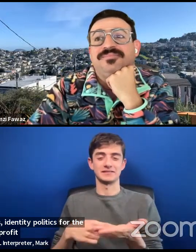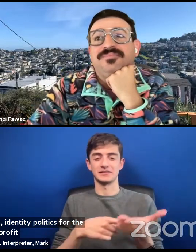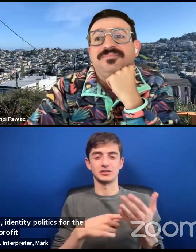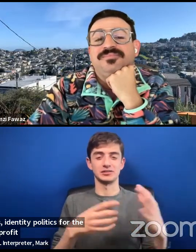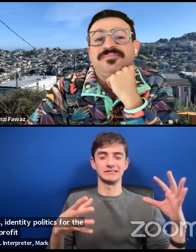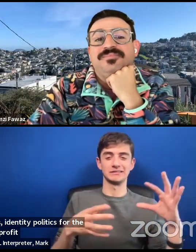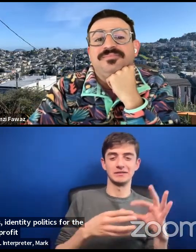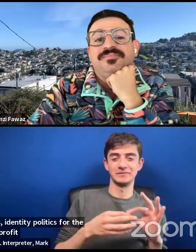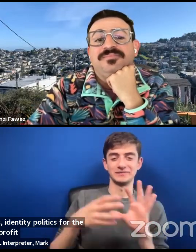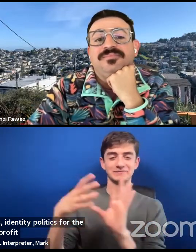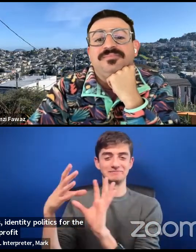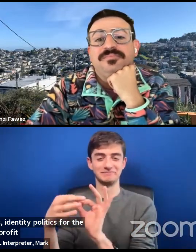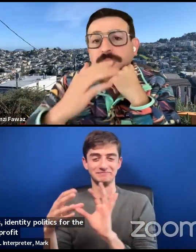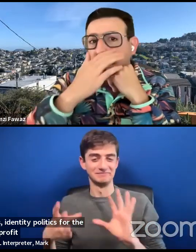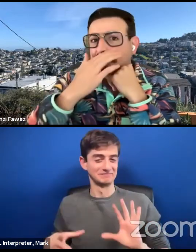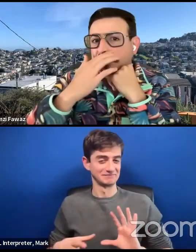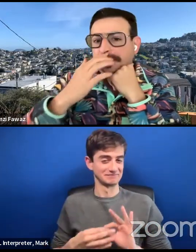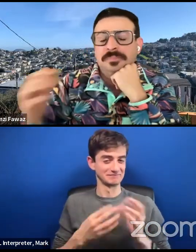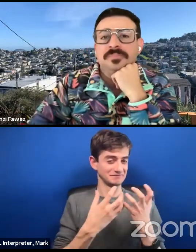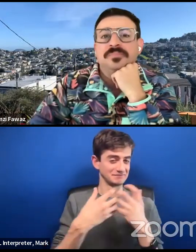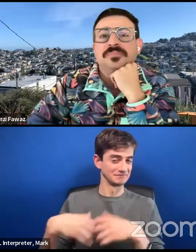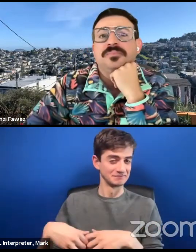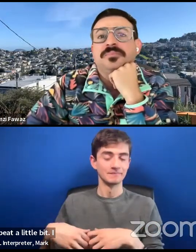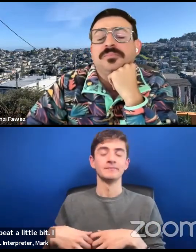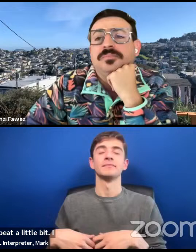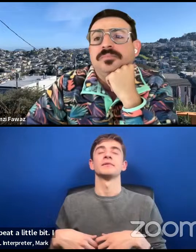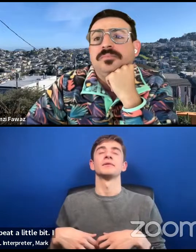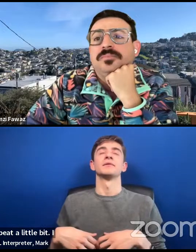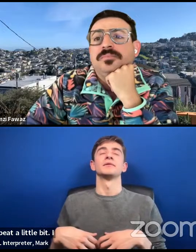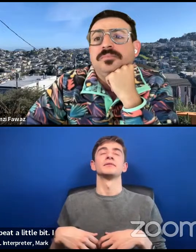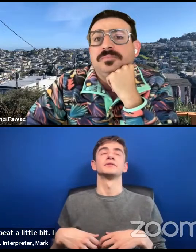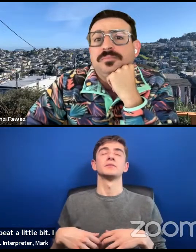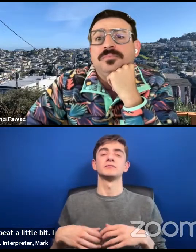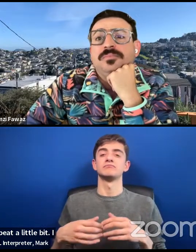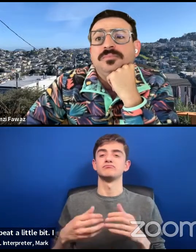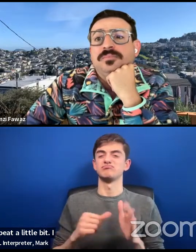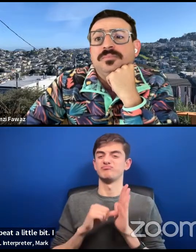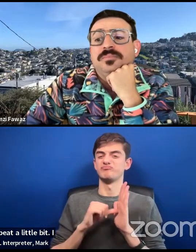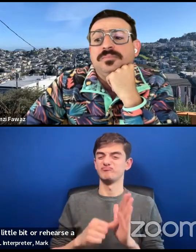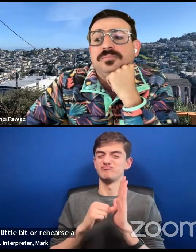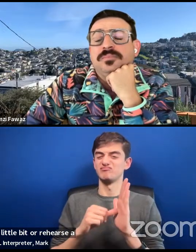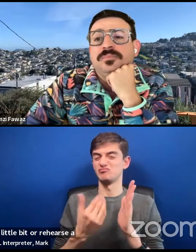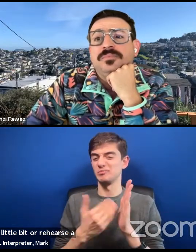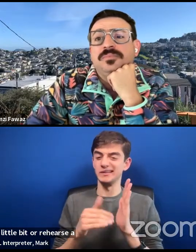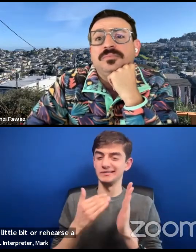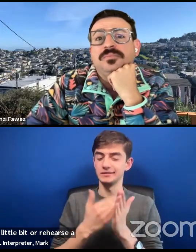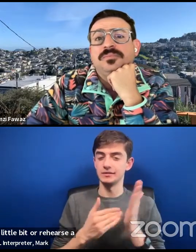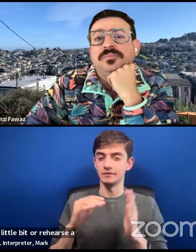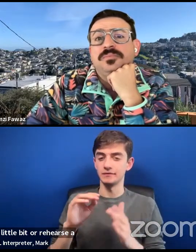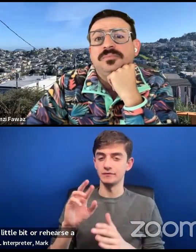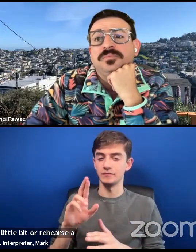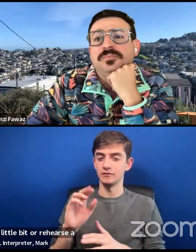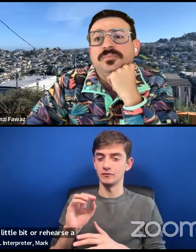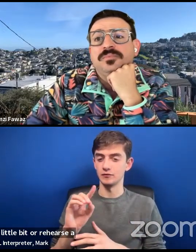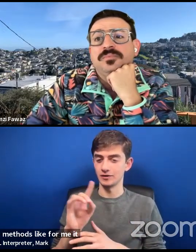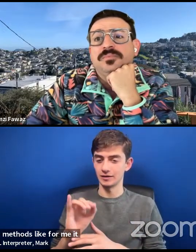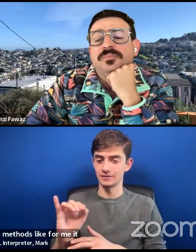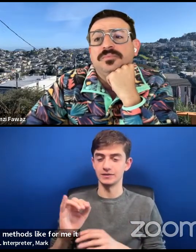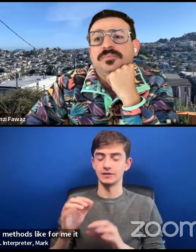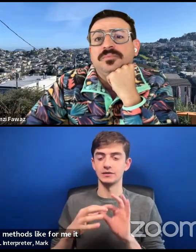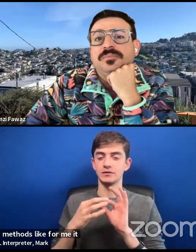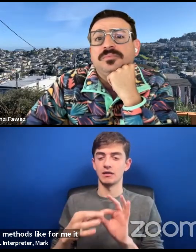But just to kind of repeat a little bit or rehearse a little bit what Ramsey said about methods, like for me, it is like I